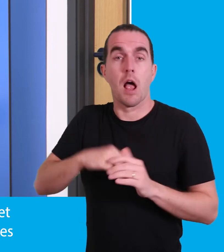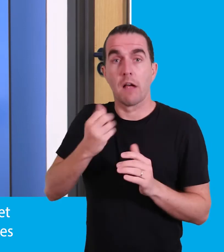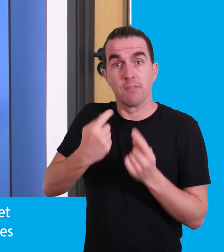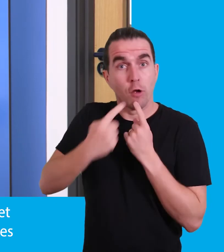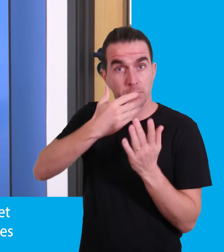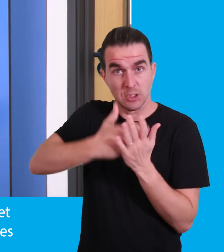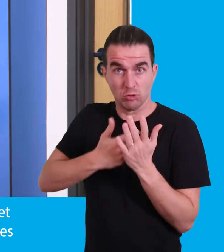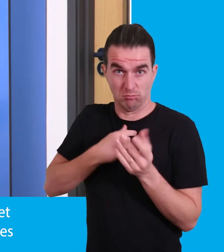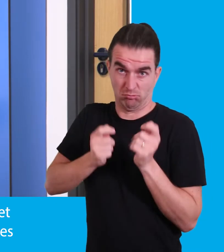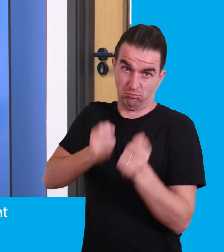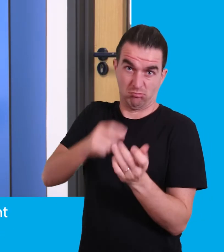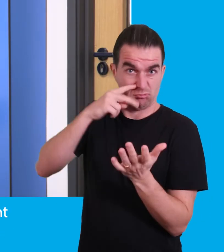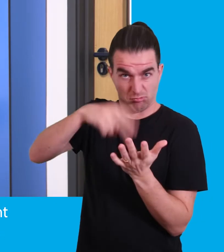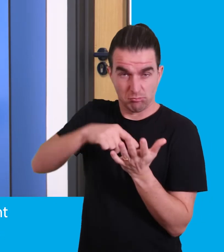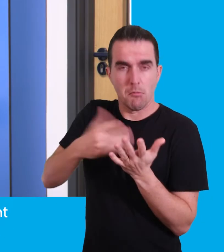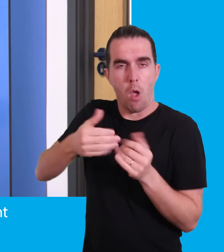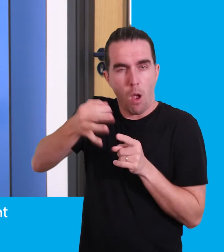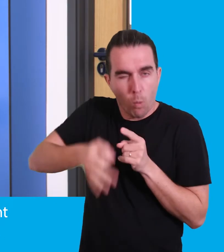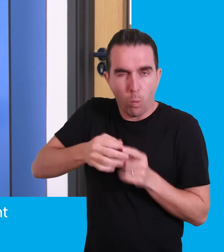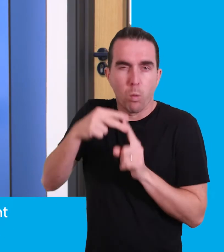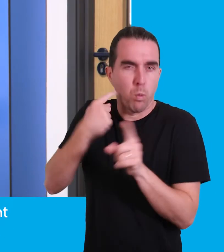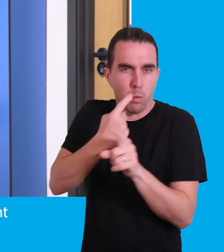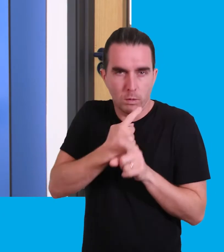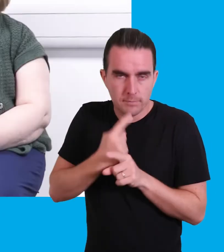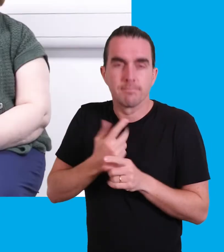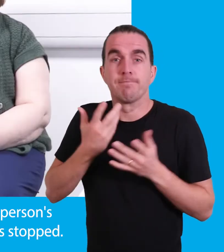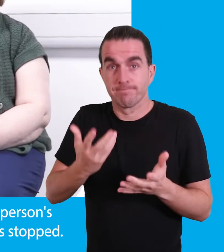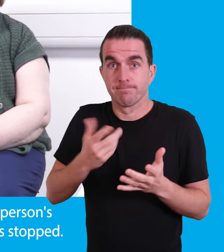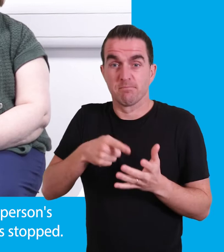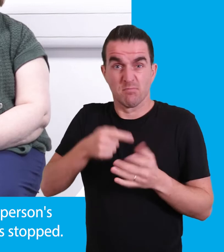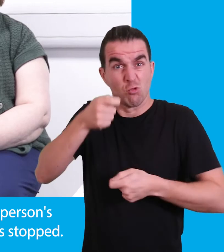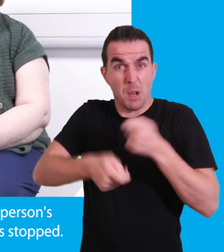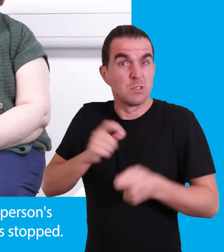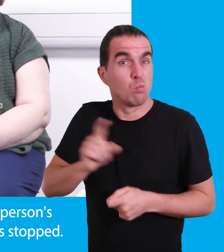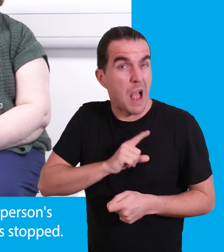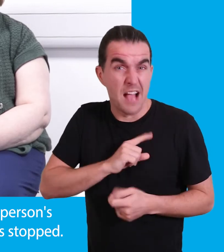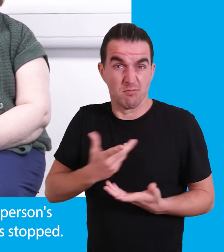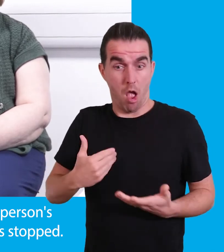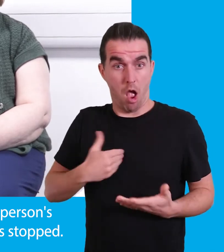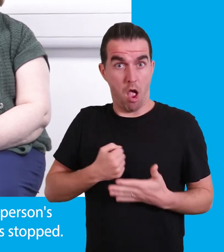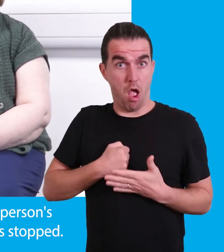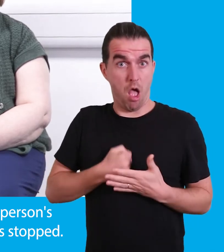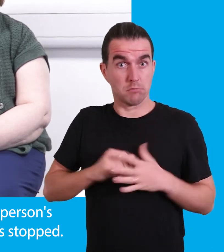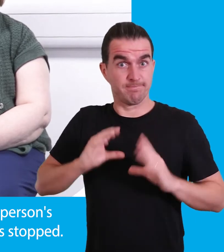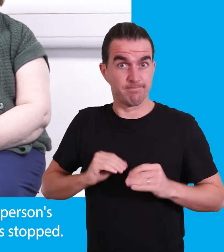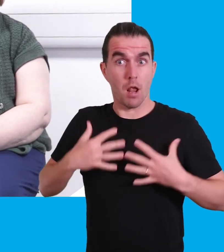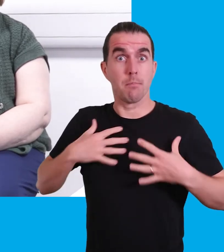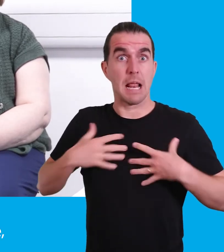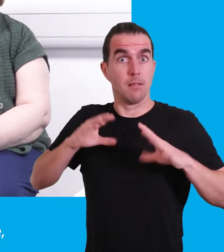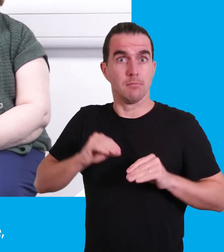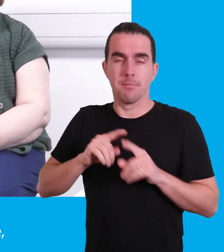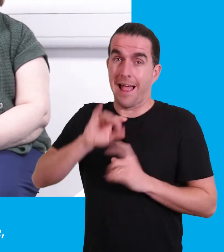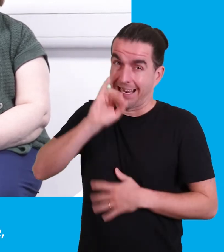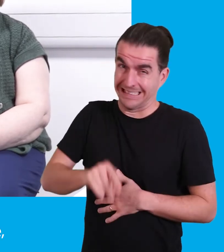information leaf that I've just given you does explain this treatment in a bit more detail. It's a treatment used when a person's heartbeat and breathing has stopped.